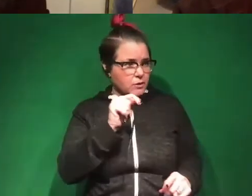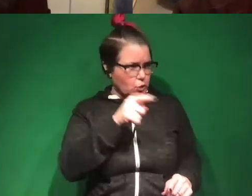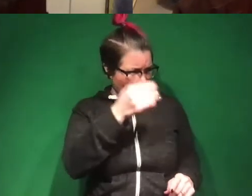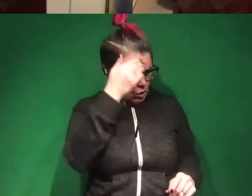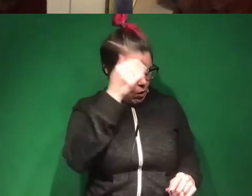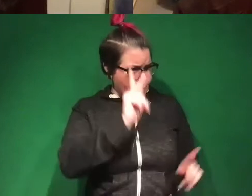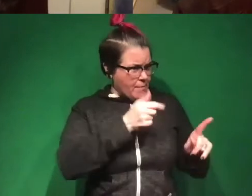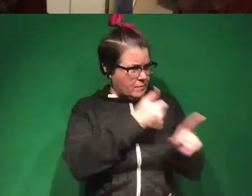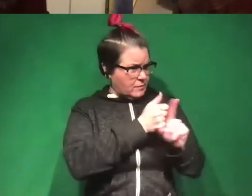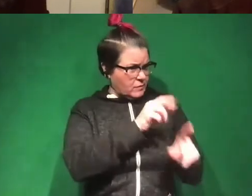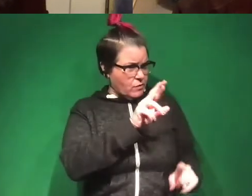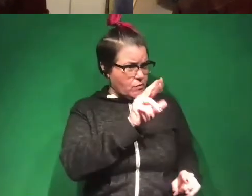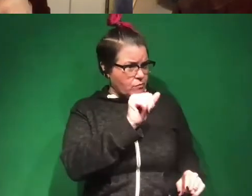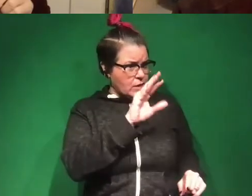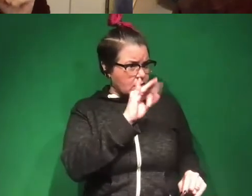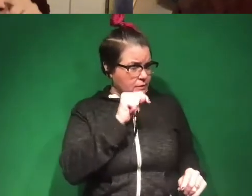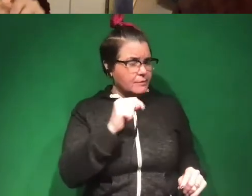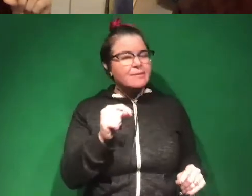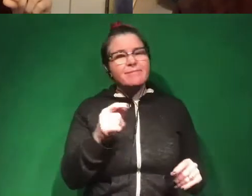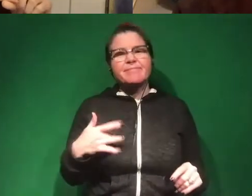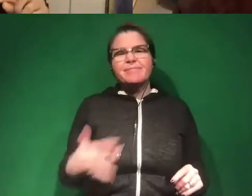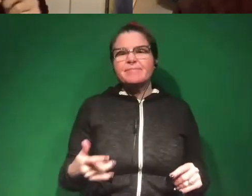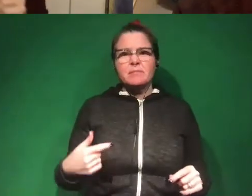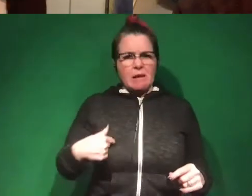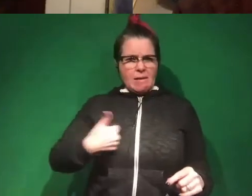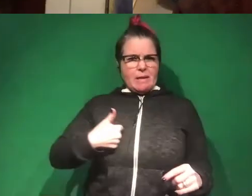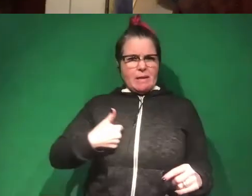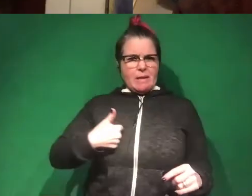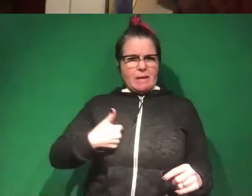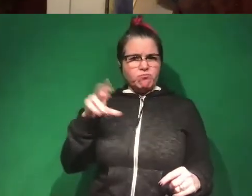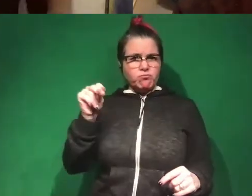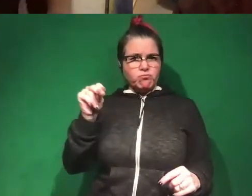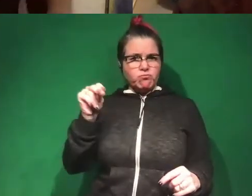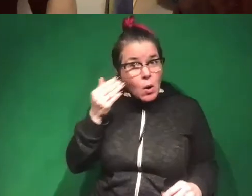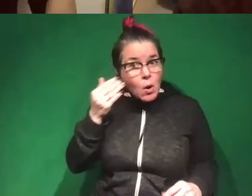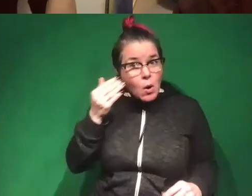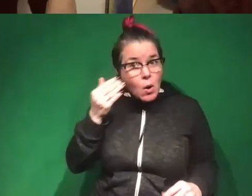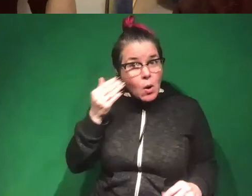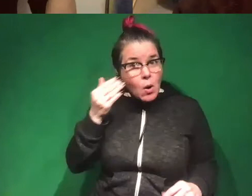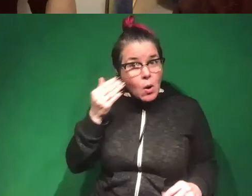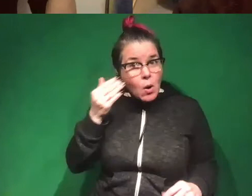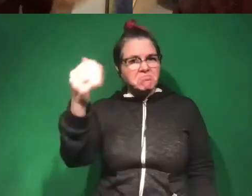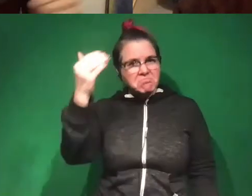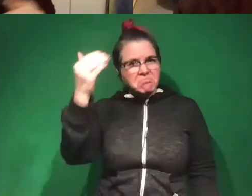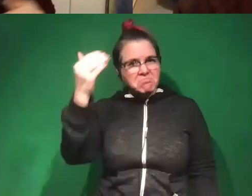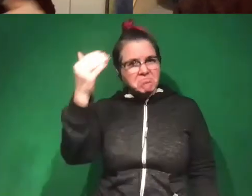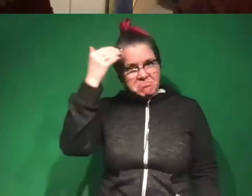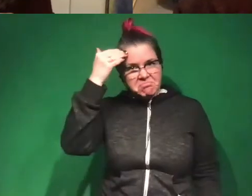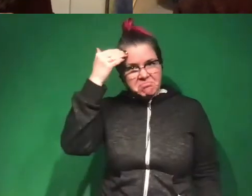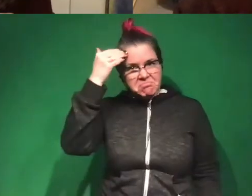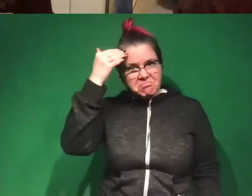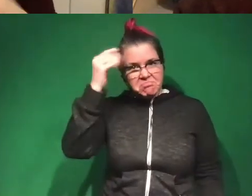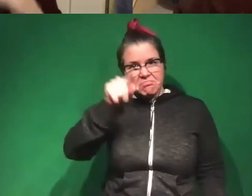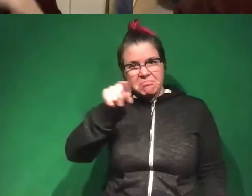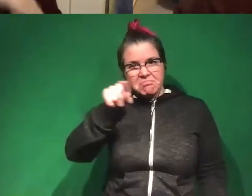who is racist? It turns out people are going to be like, I'm not racist. And then you're like, do you know anyone who's racist? You're like, oh, yes. Yes, I do. Right? And so even